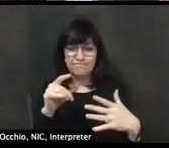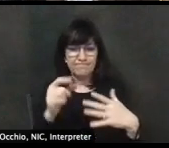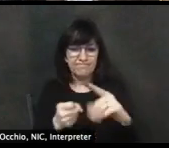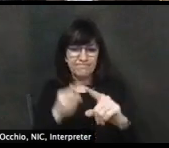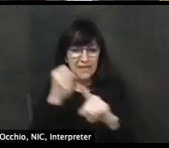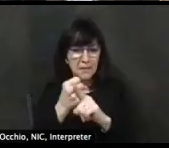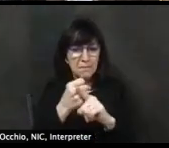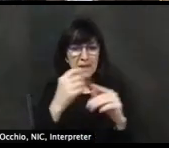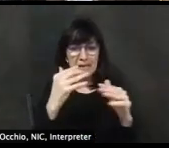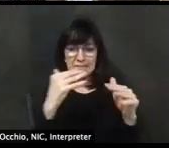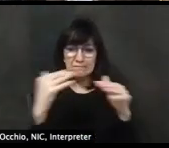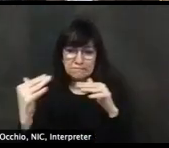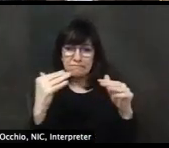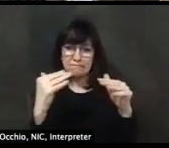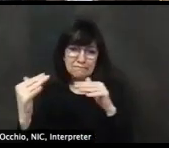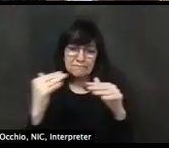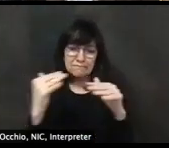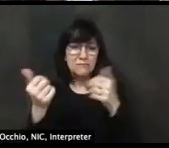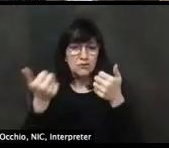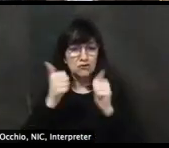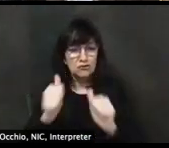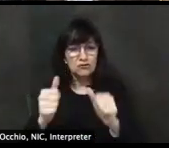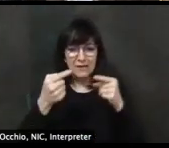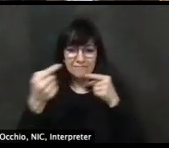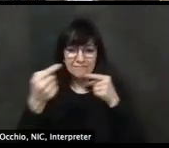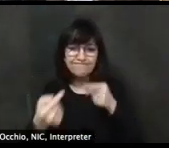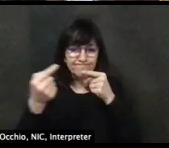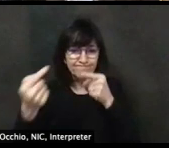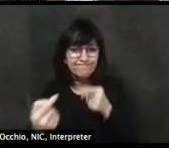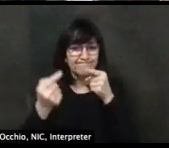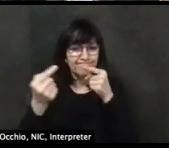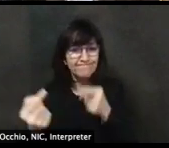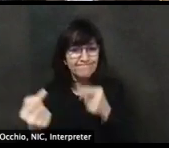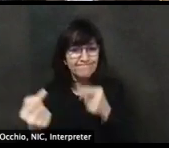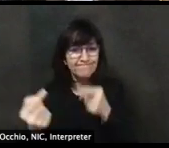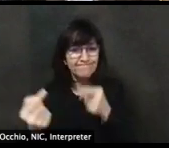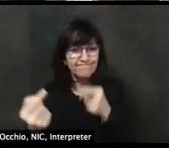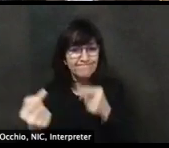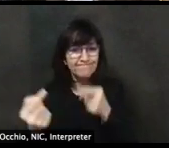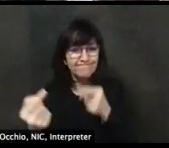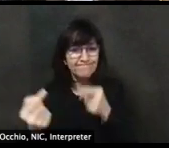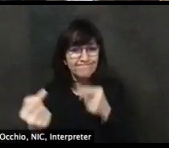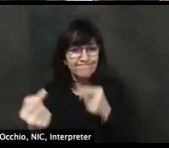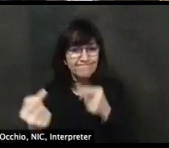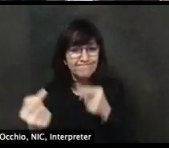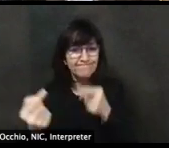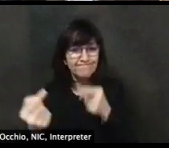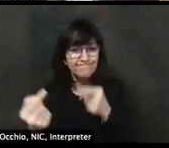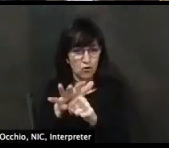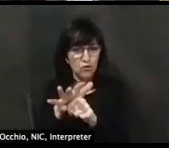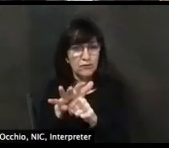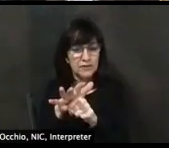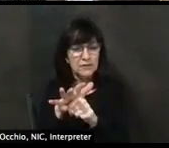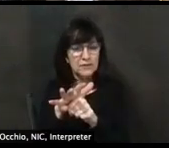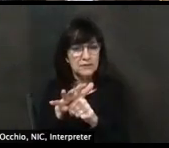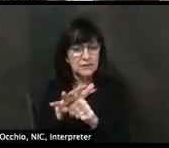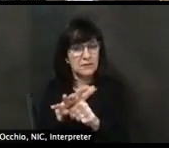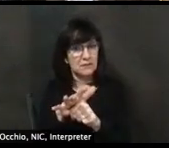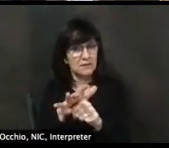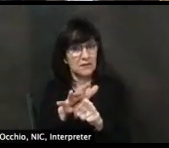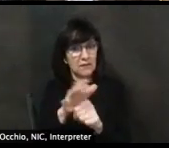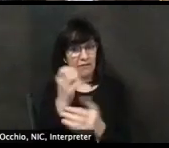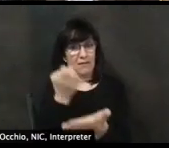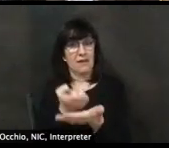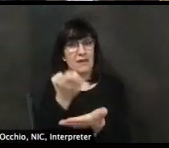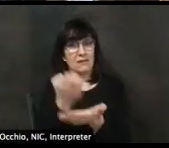that have been impacted with infection itself. And of course, we know that the economic impact has been devastating as